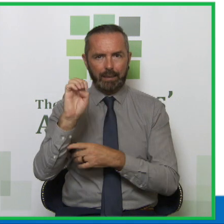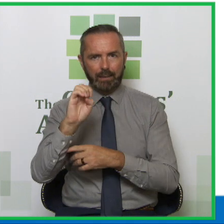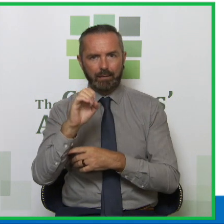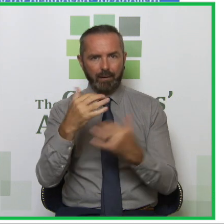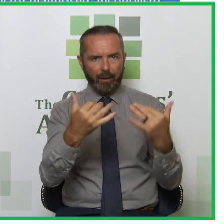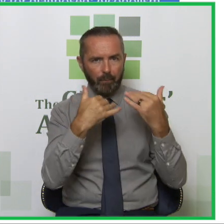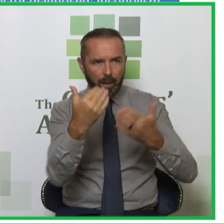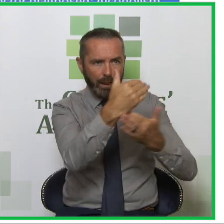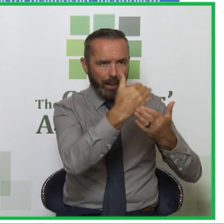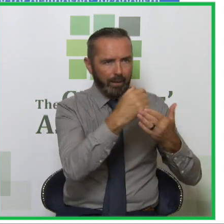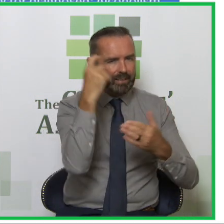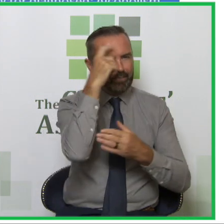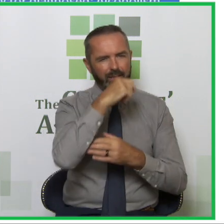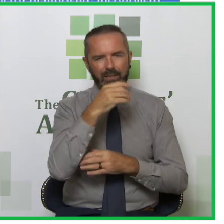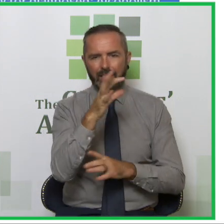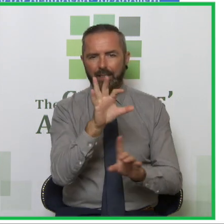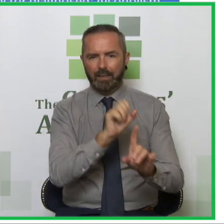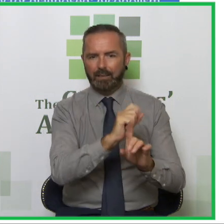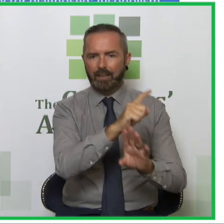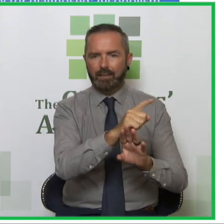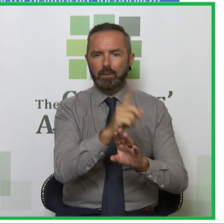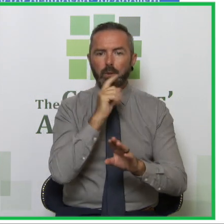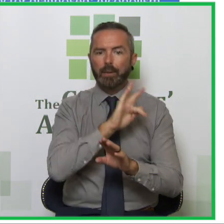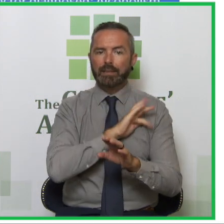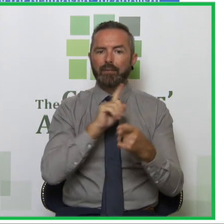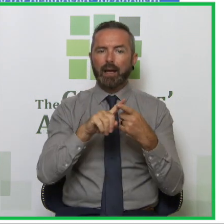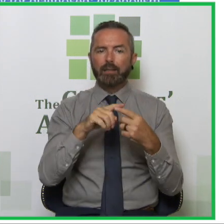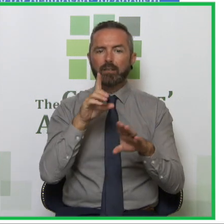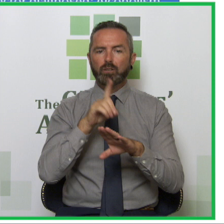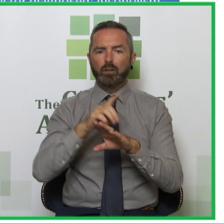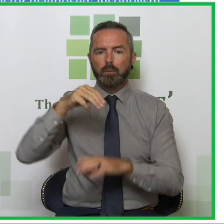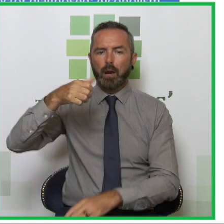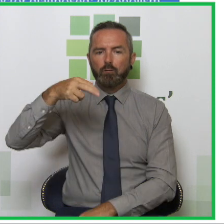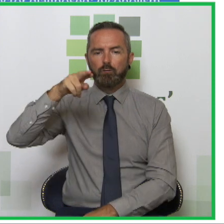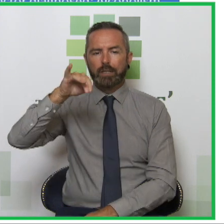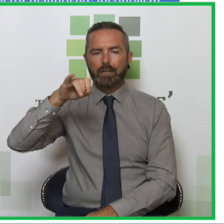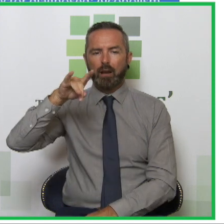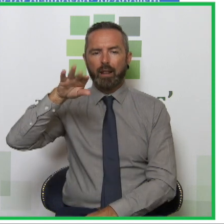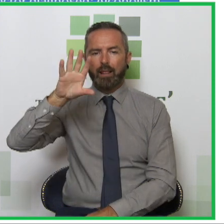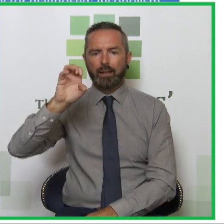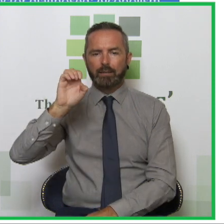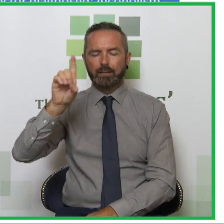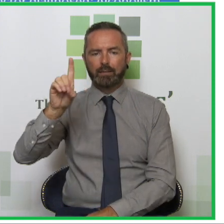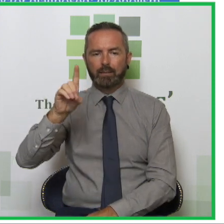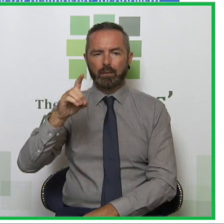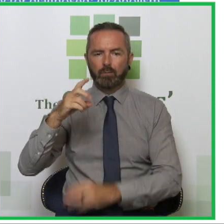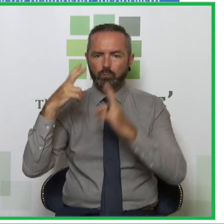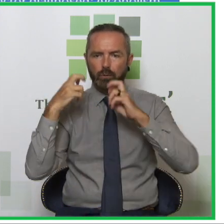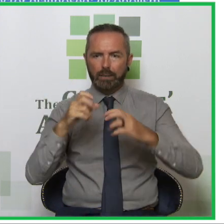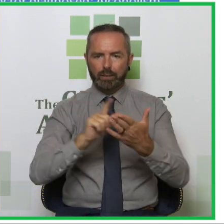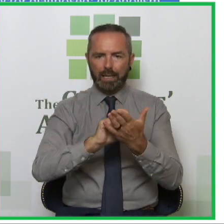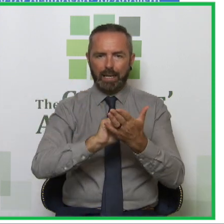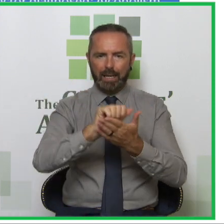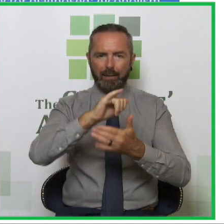but myself and one of my PhDs Dr. Marie Highland we looked at 11 years of emergency department room